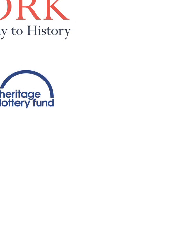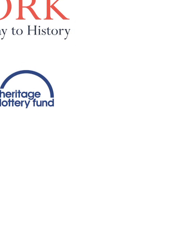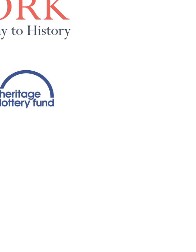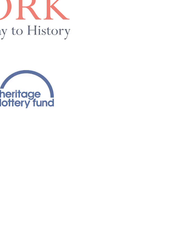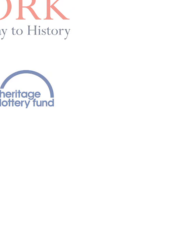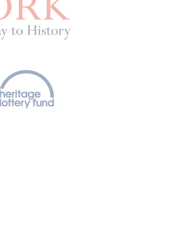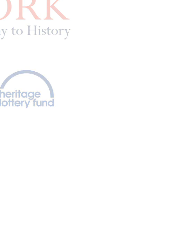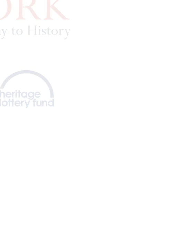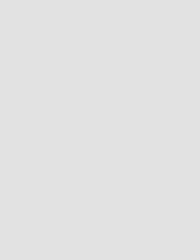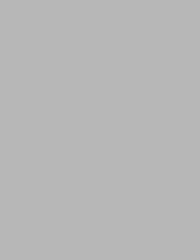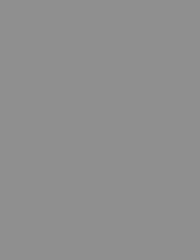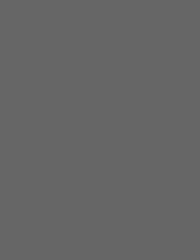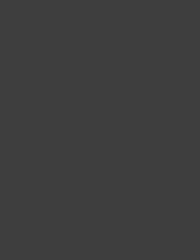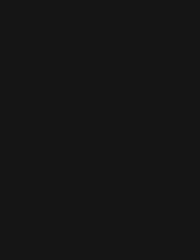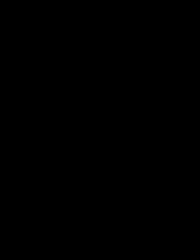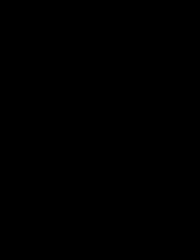I'm go see a couple sessions me. going ahead in, with speakers. can support lot ofctory-in you. ready for etc..